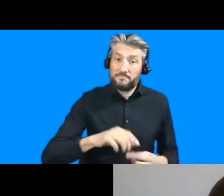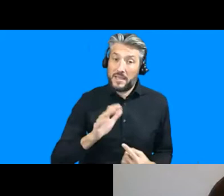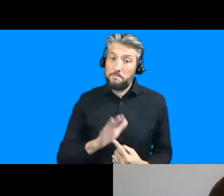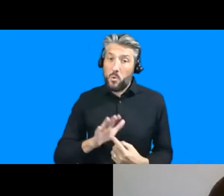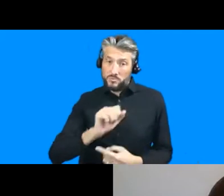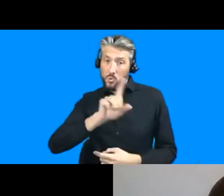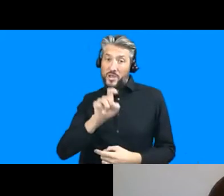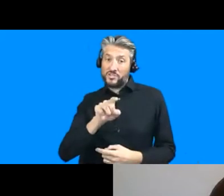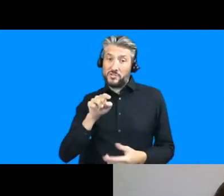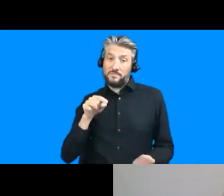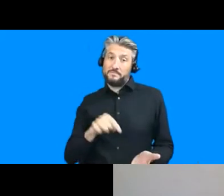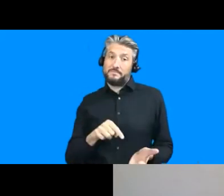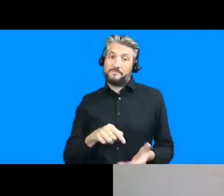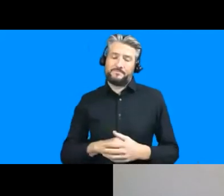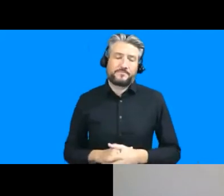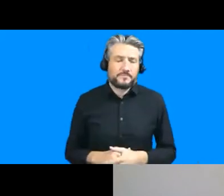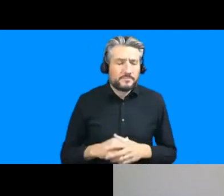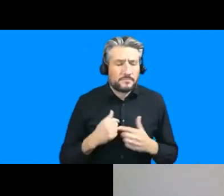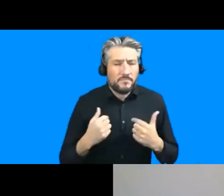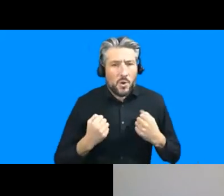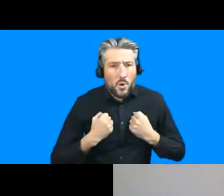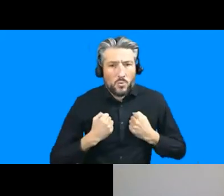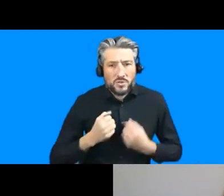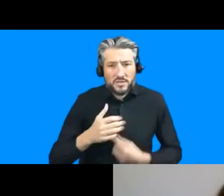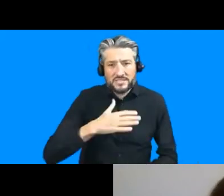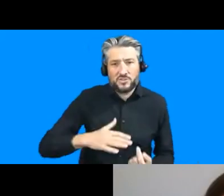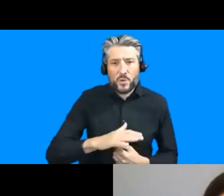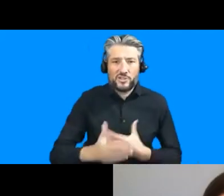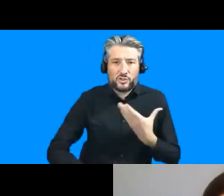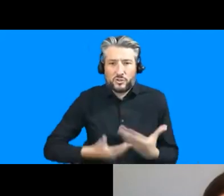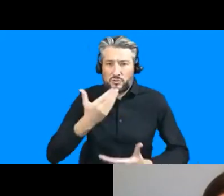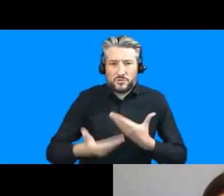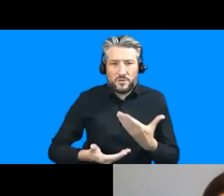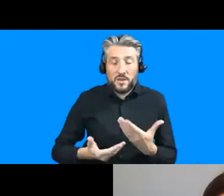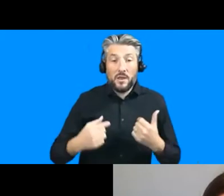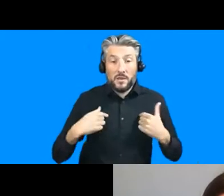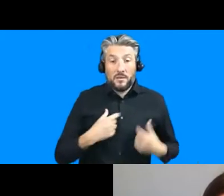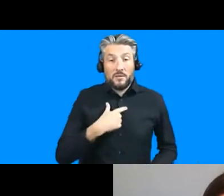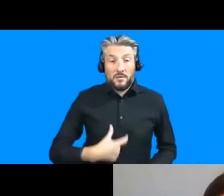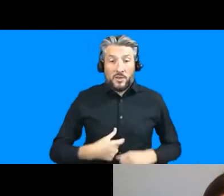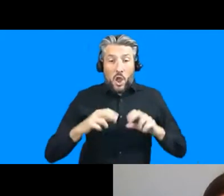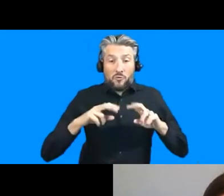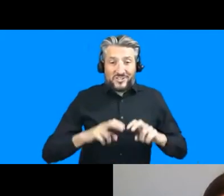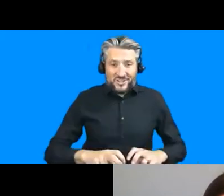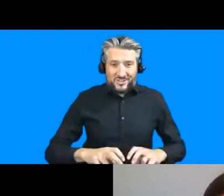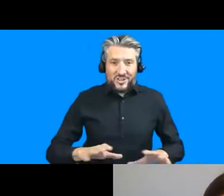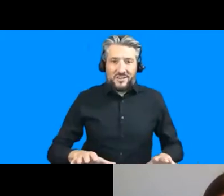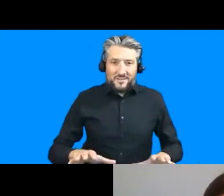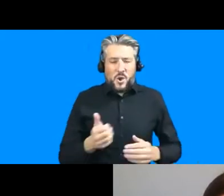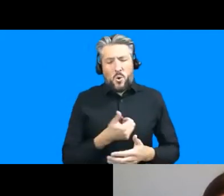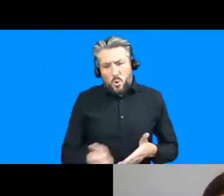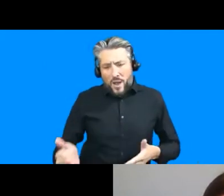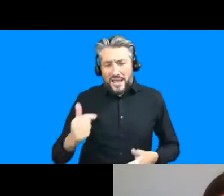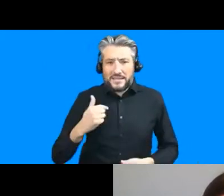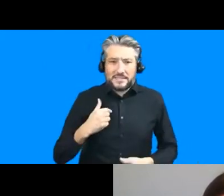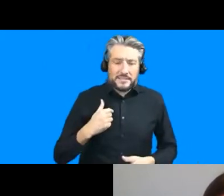can just sort of uh speak from my own positionality so as a researcher i am always anxiety-ridden in in in the